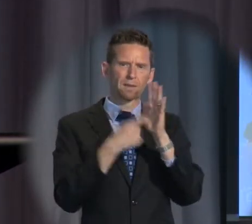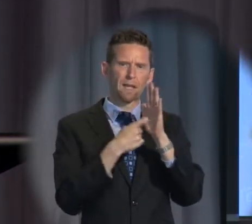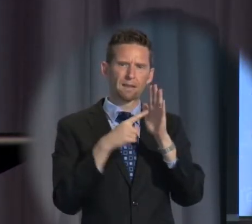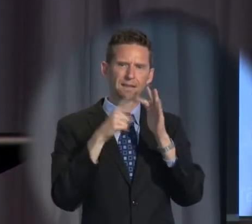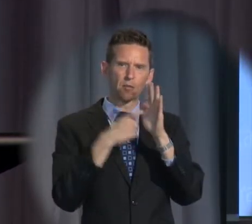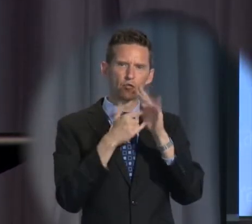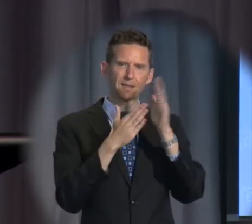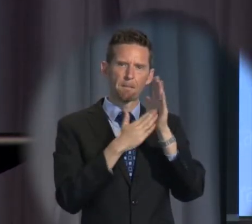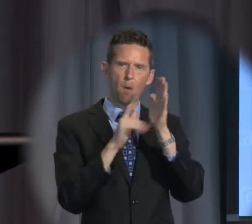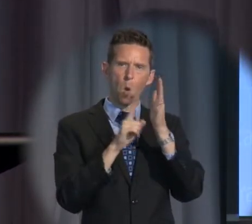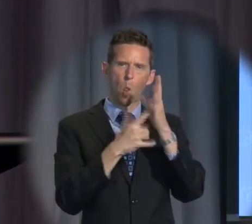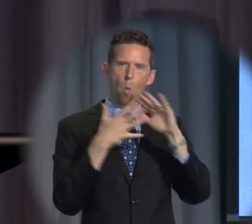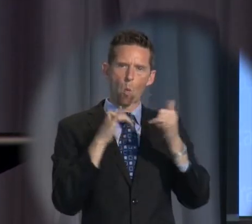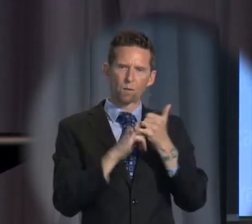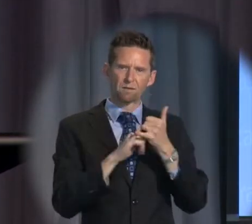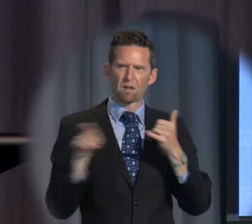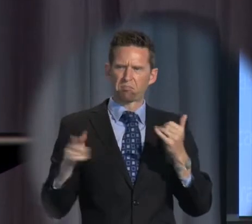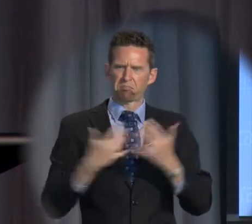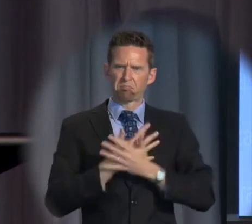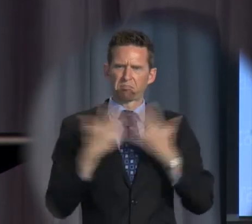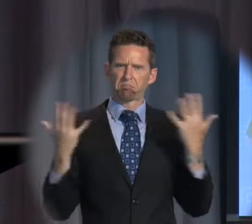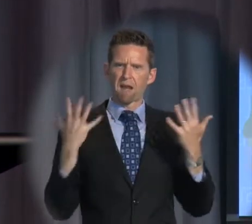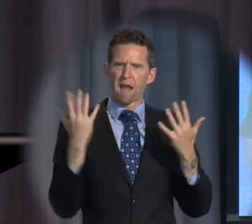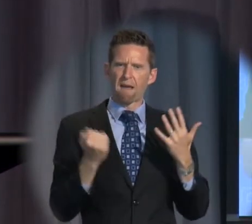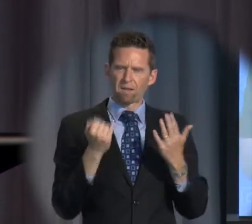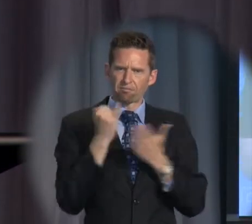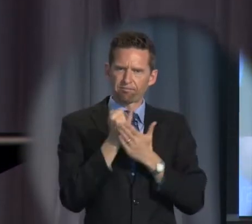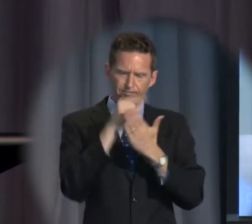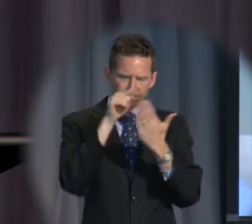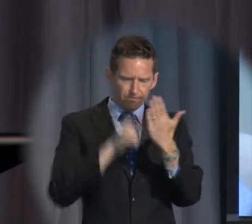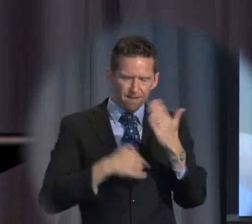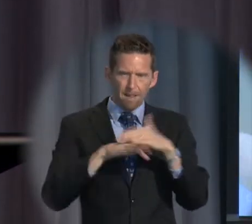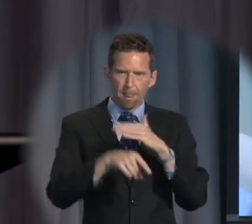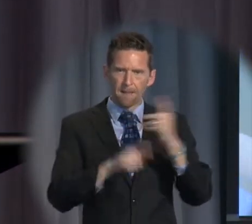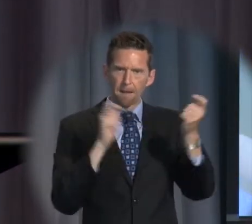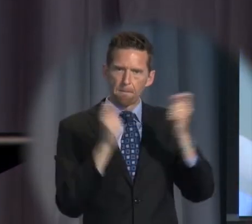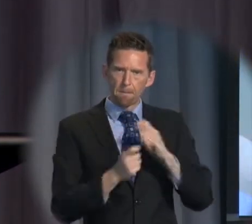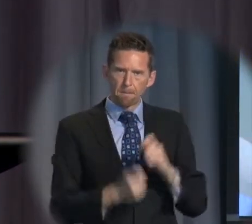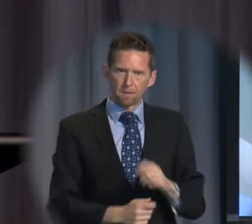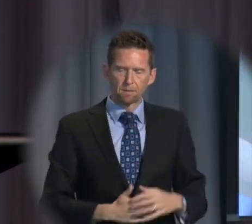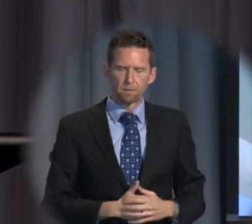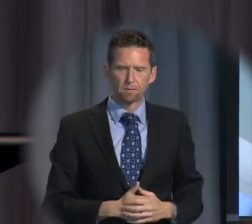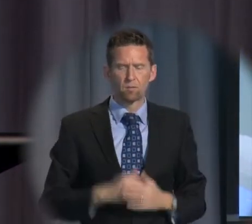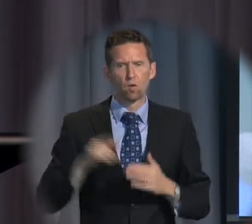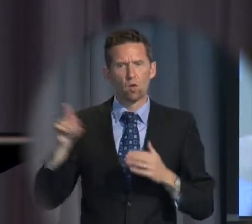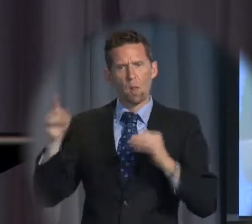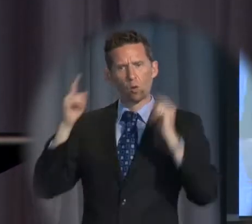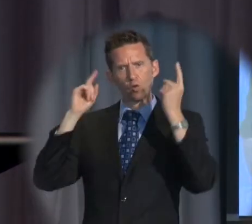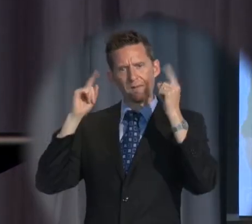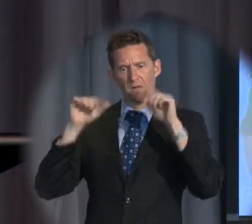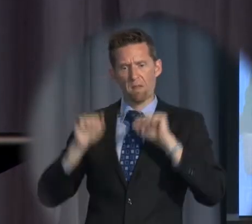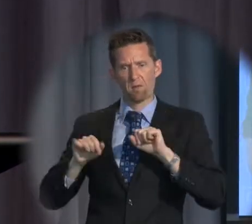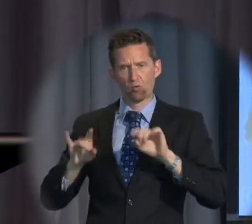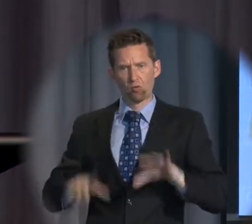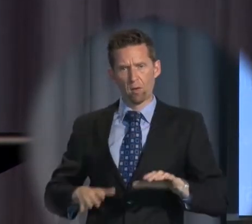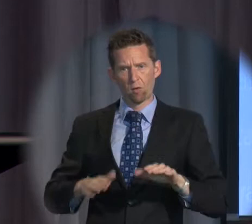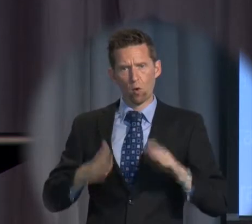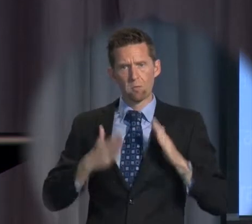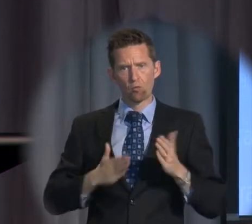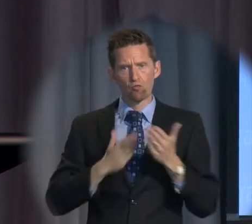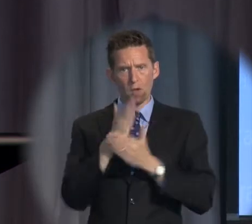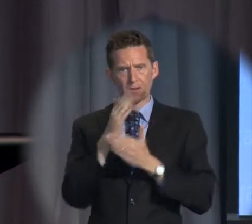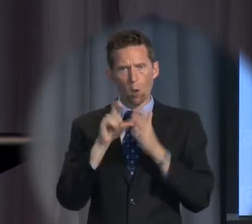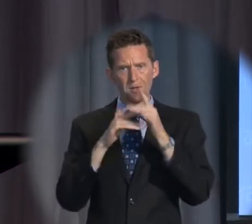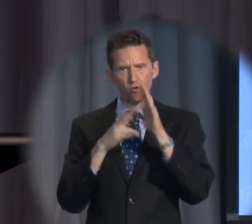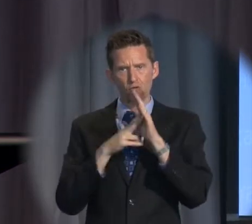rapid expansion of executive discretion in these amendments. The concerns of the Australian Human Rights Commission are that any reform should